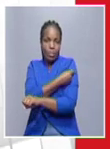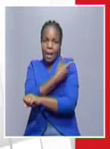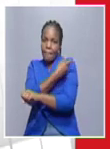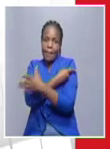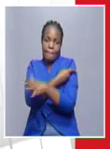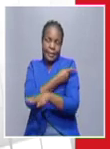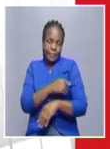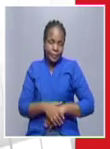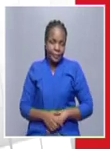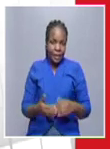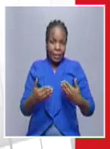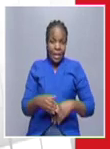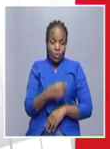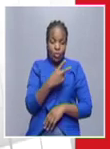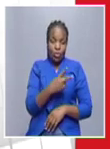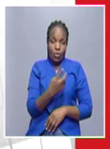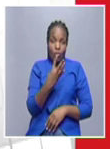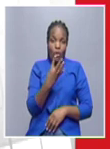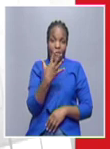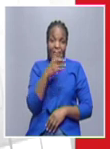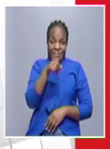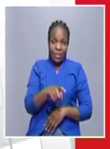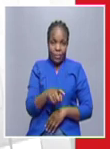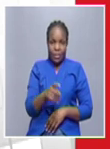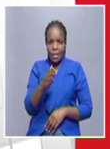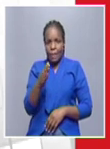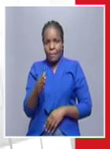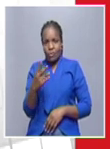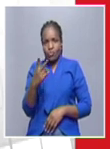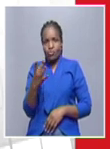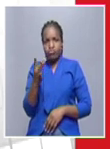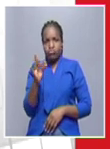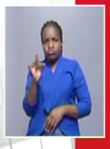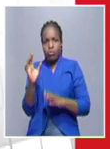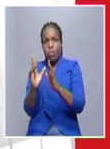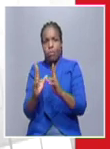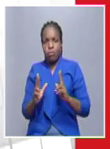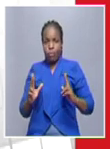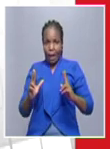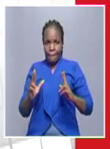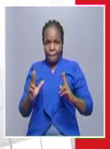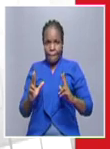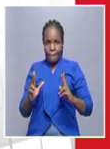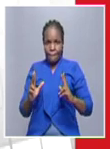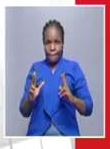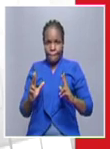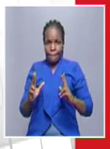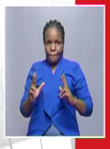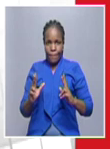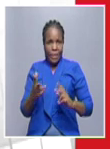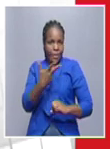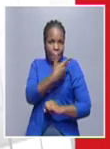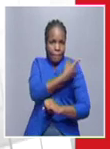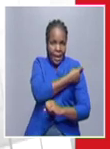two hundred and forty five thousand two hundred and eighty eight persons have completed the